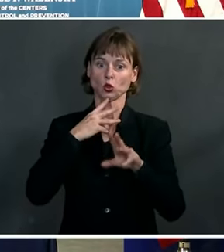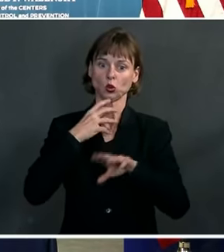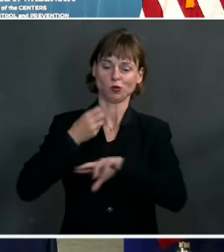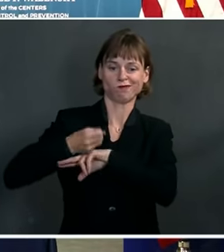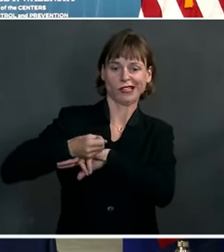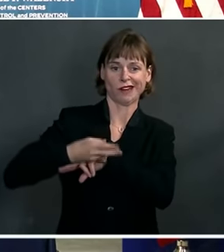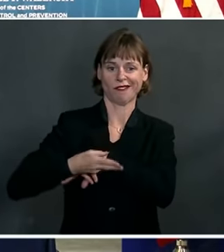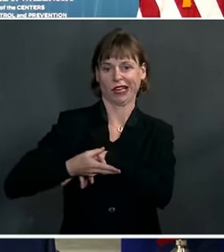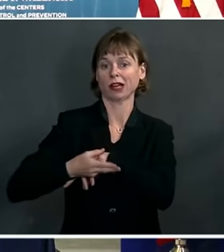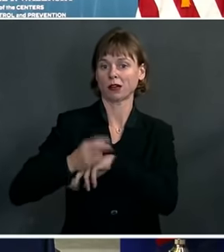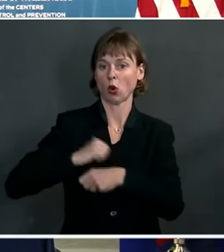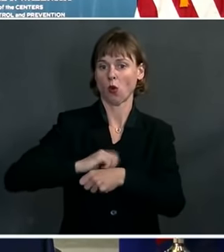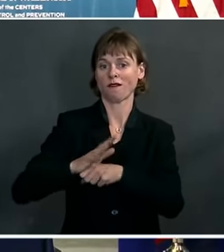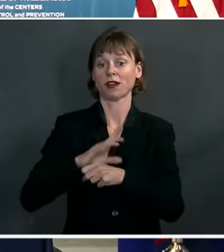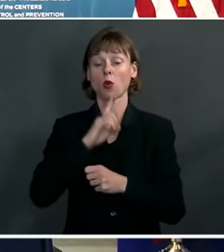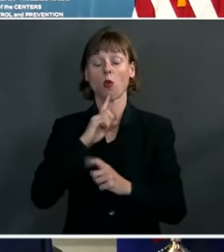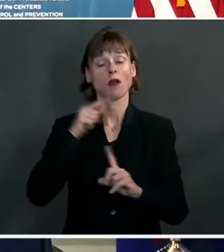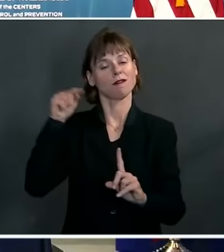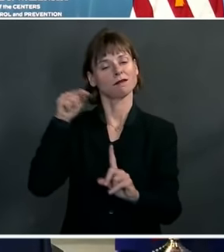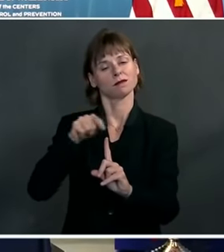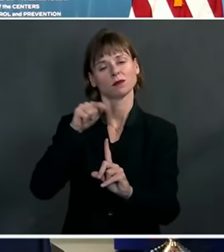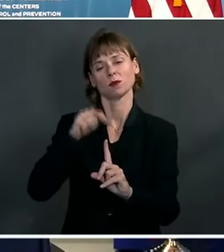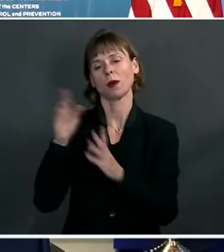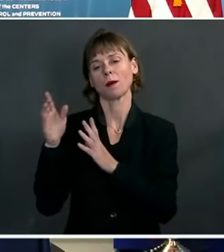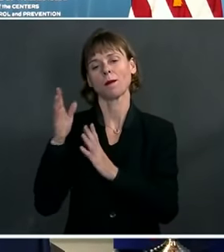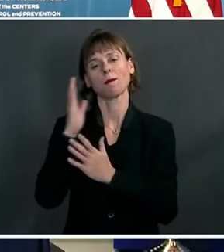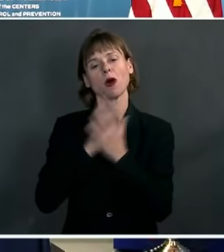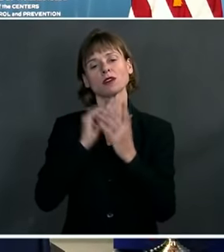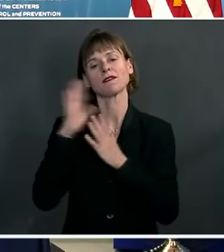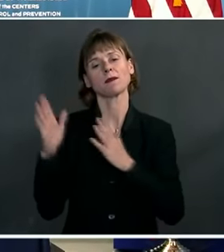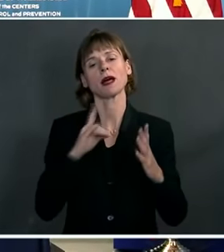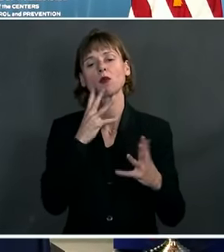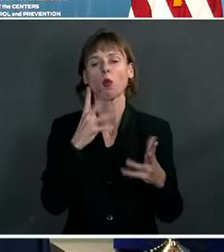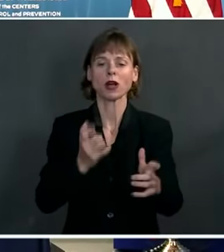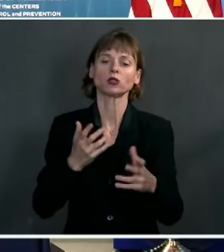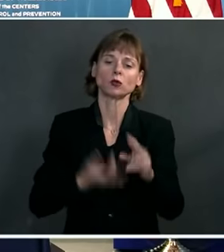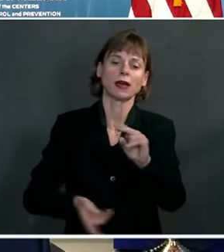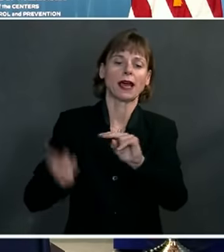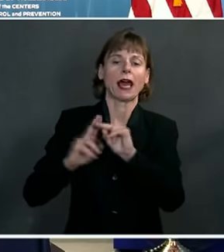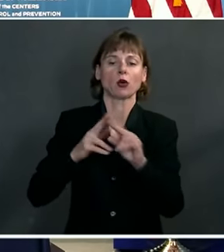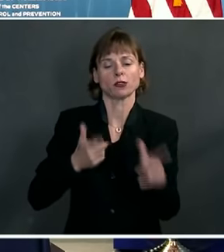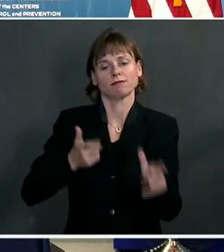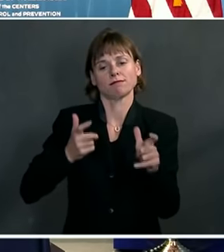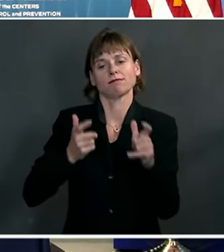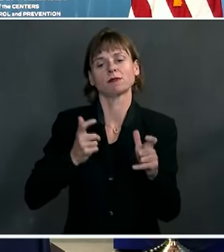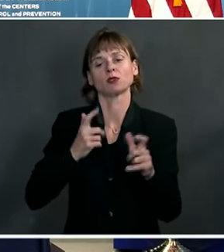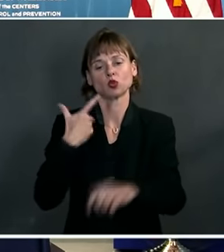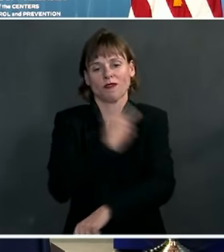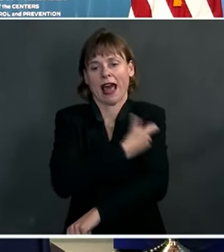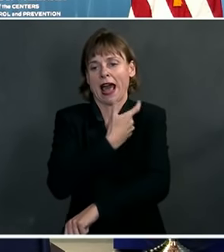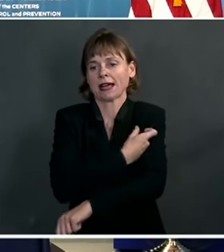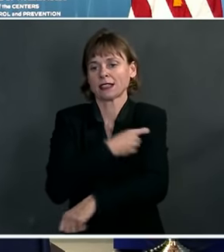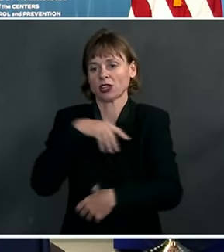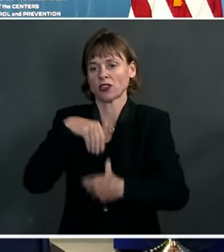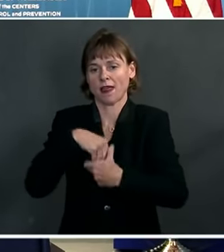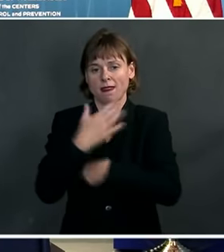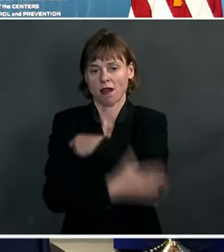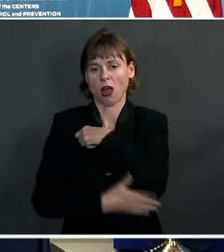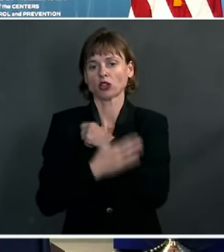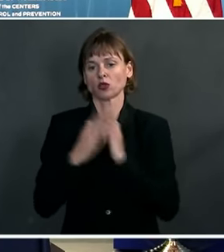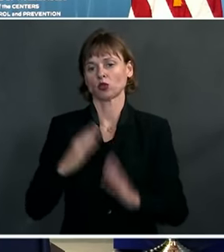core elements of our plan is accelerating the process of vaccinating the country to protect people from COVID-19